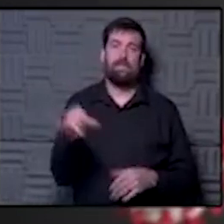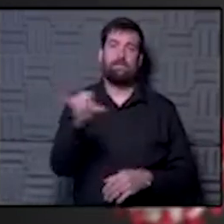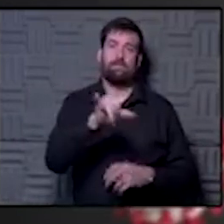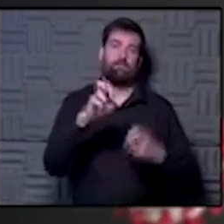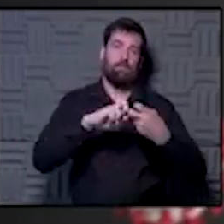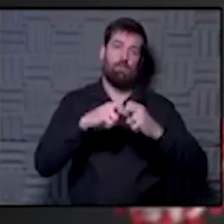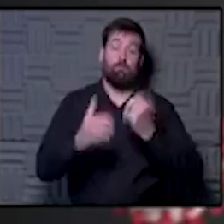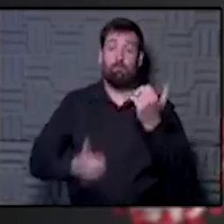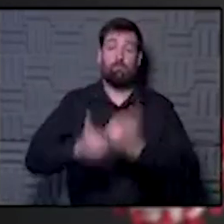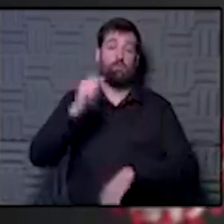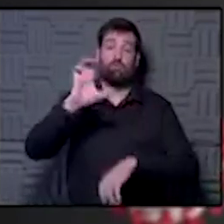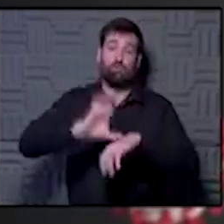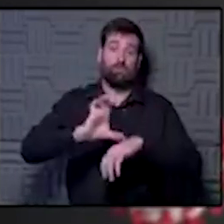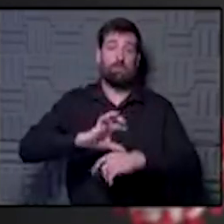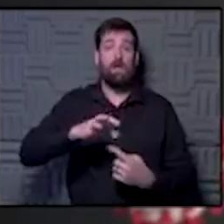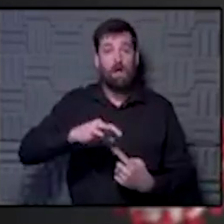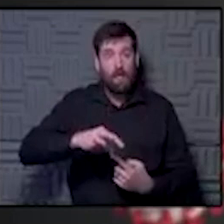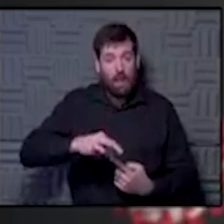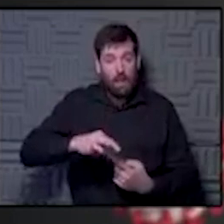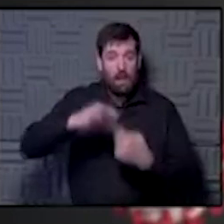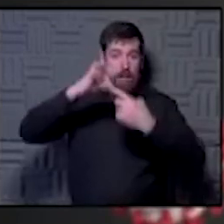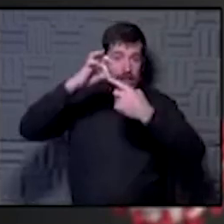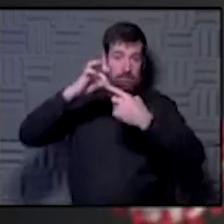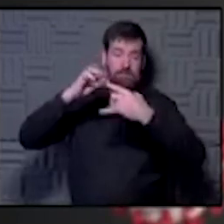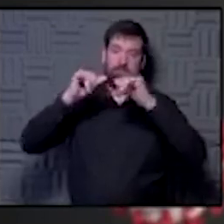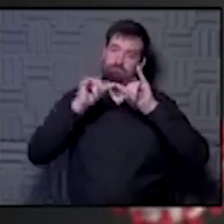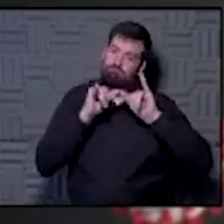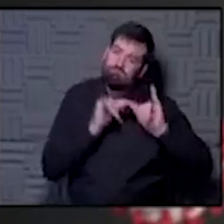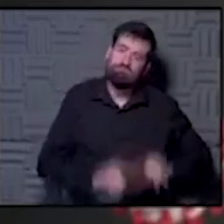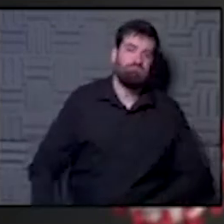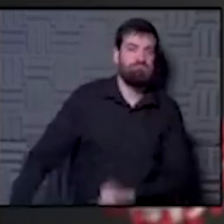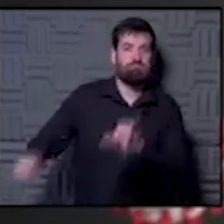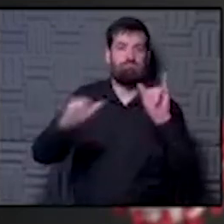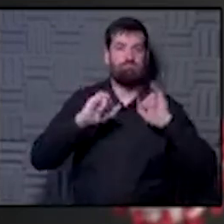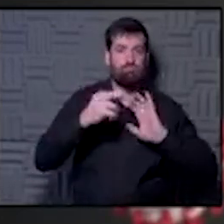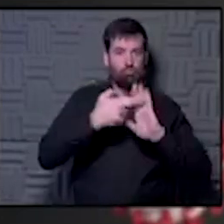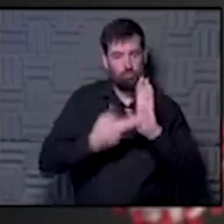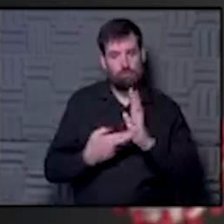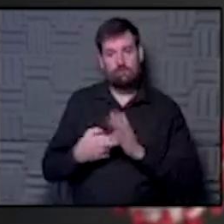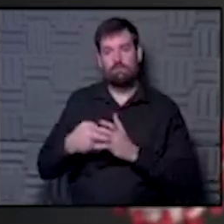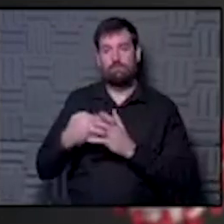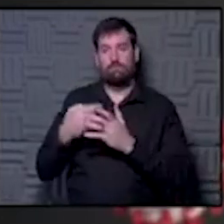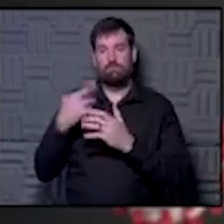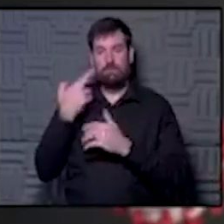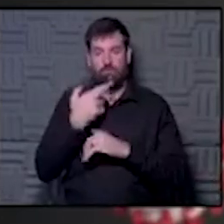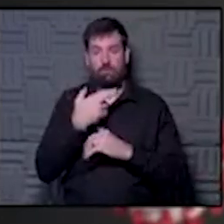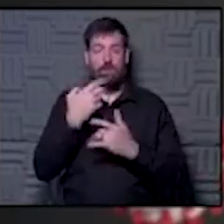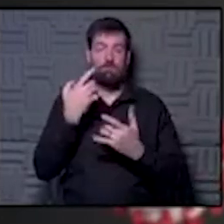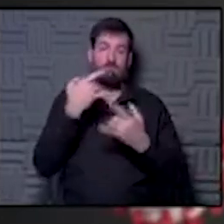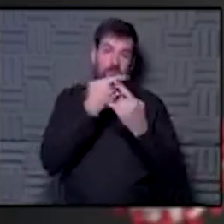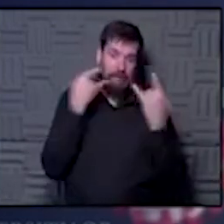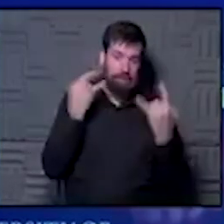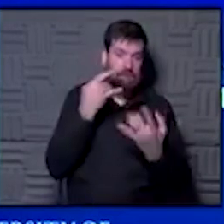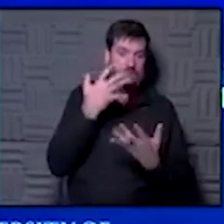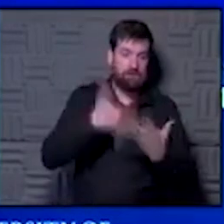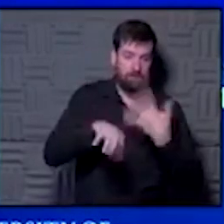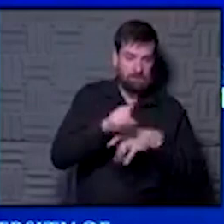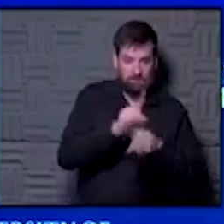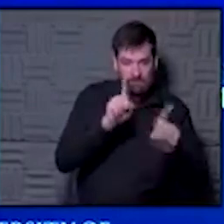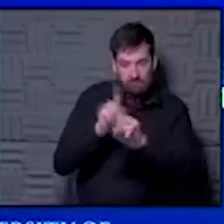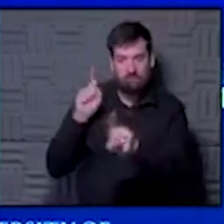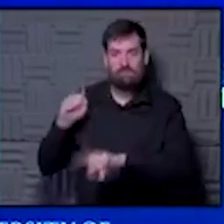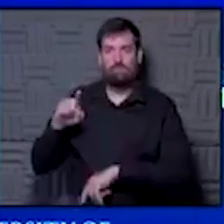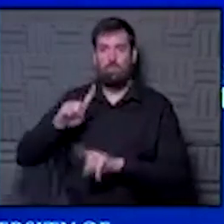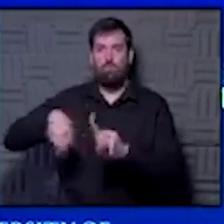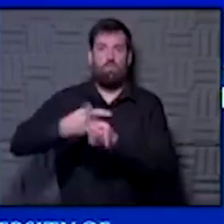problem for most churches is, unless they're going to have all the same rules that we're saying to a restaurant, wear a mask, be distanced, only have your bubble at the table,